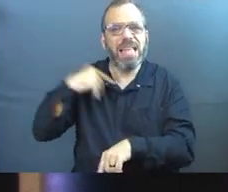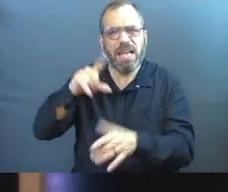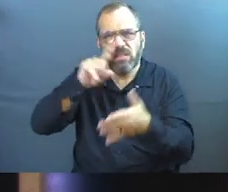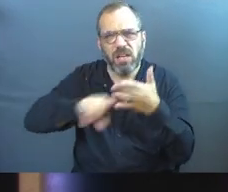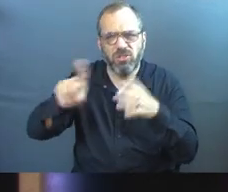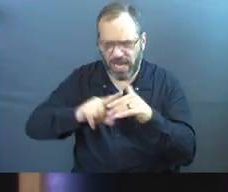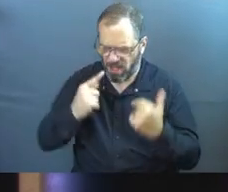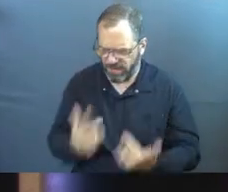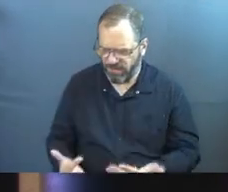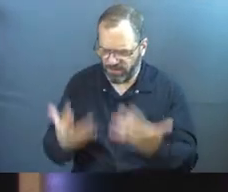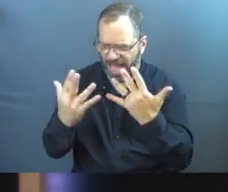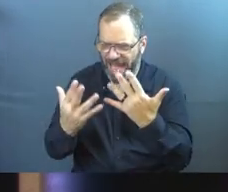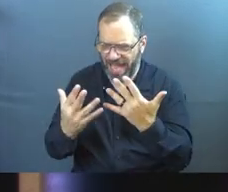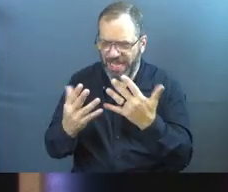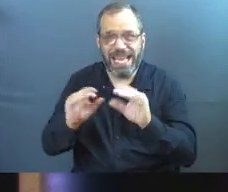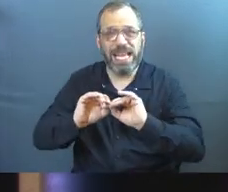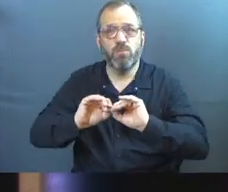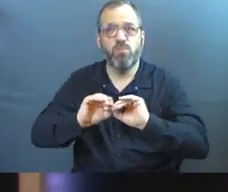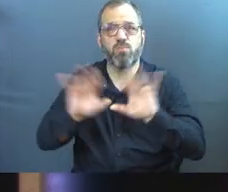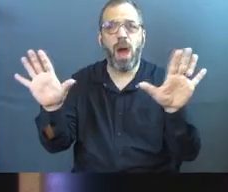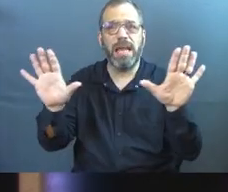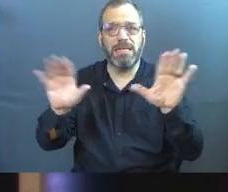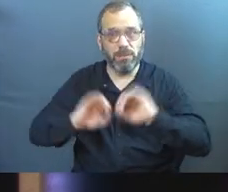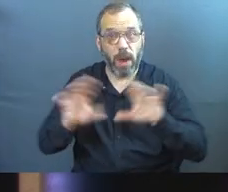I checked up on fire, it's pretty bright.